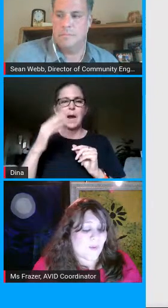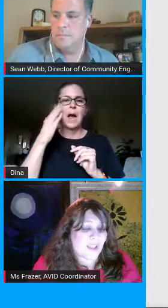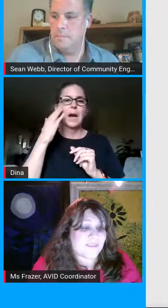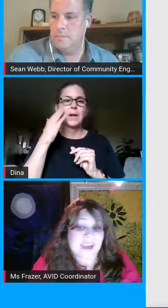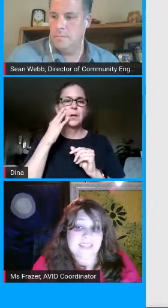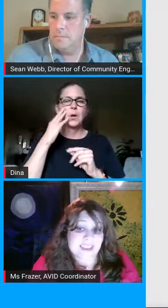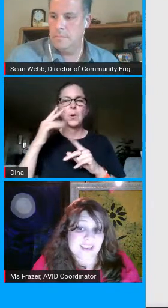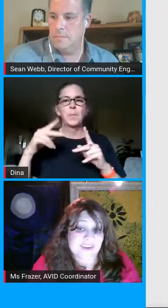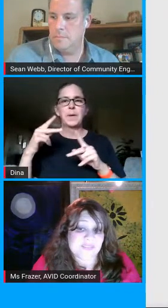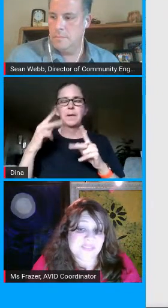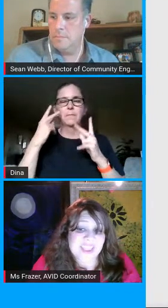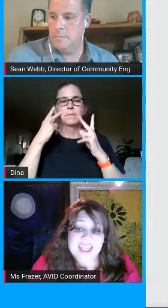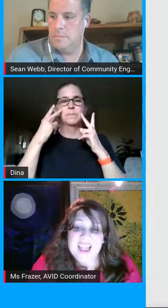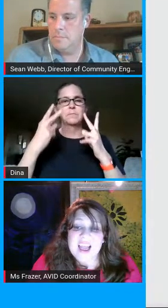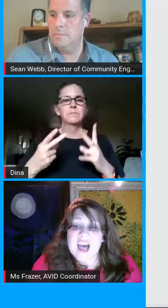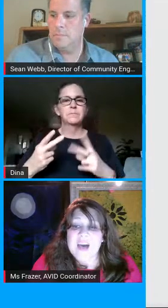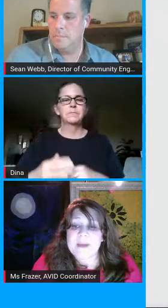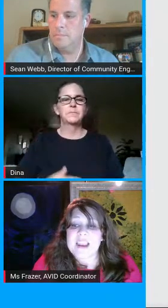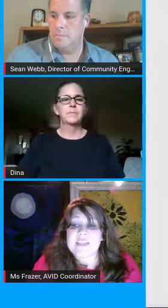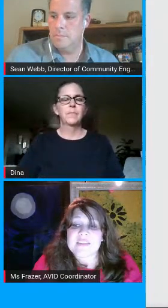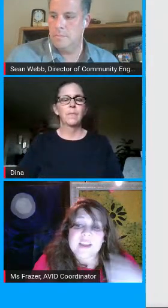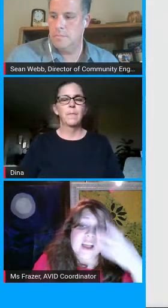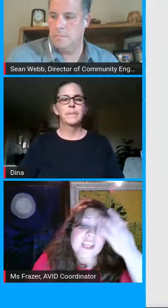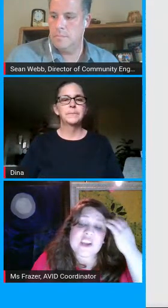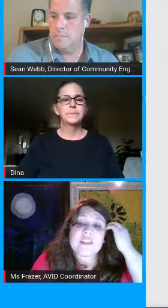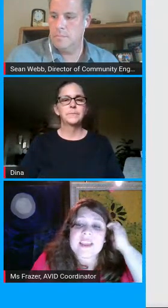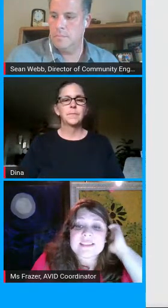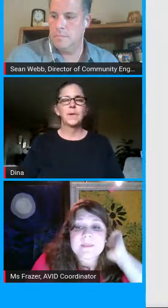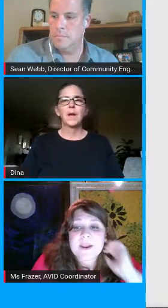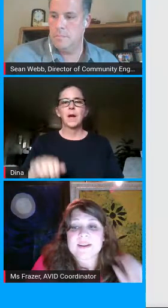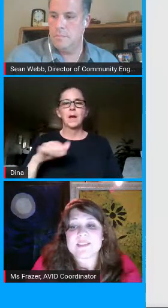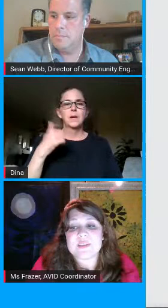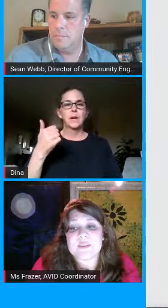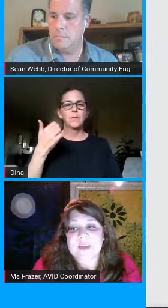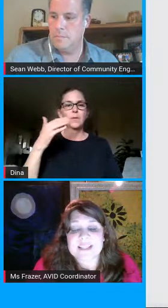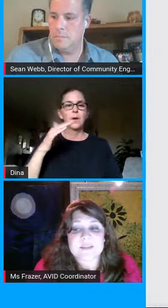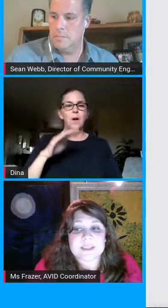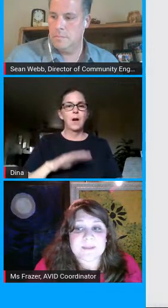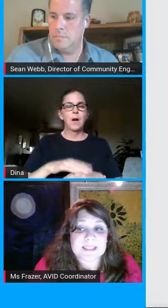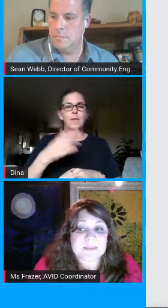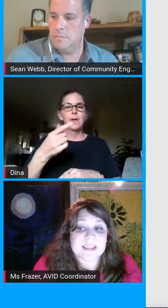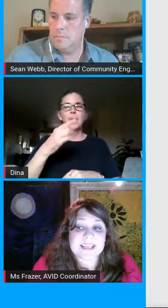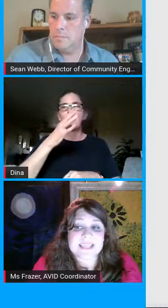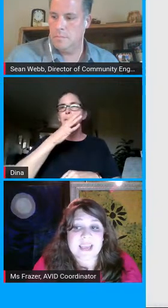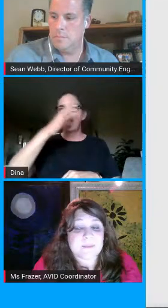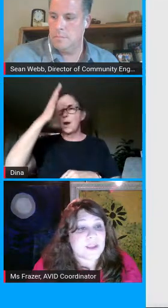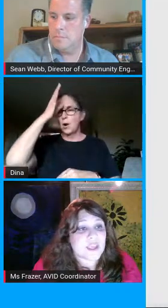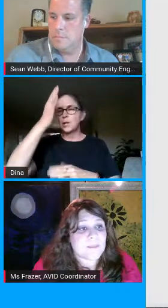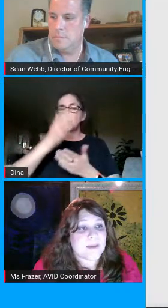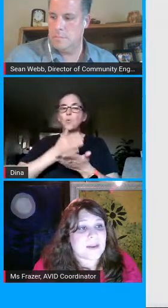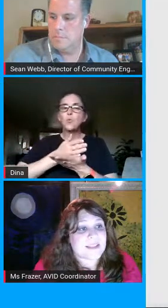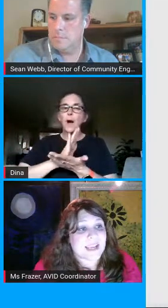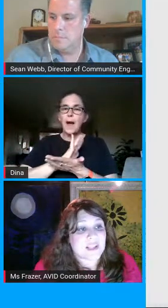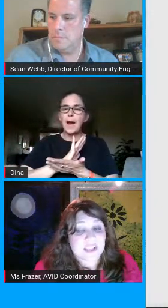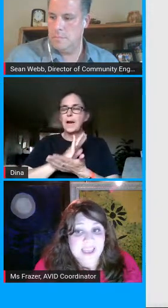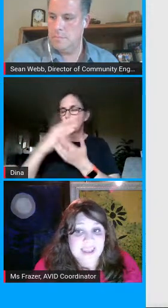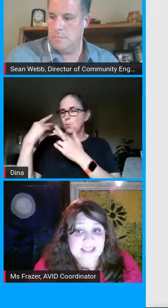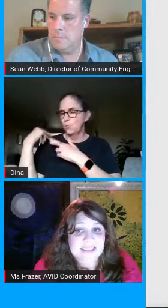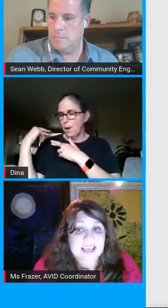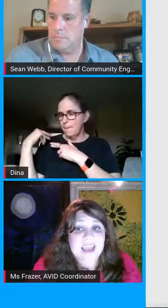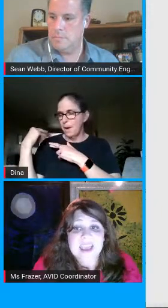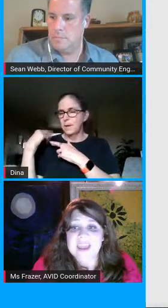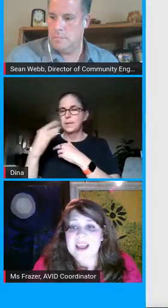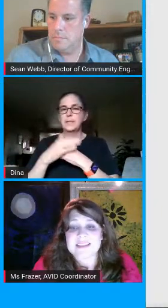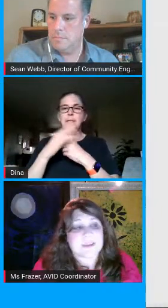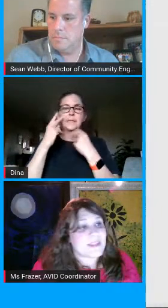be qualified and they do um another thing on here is the parent student rights and responsibilities handbook you might want to take a look